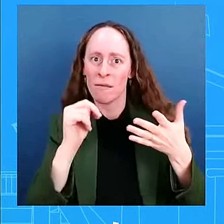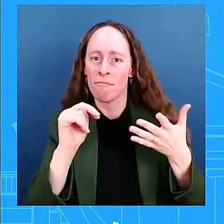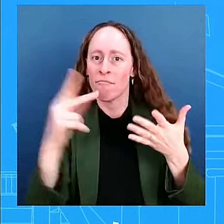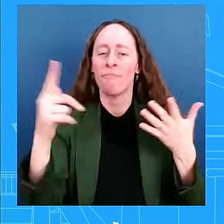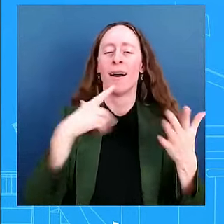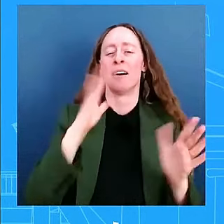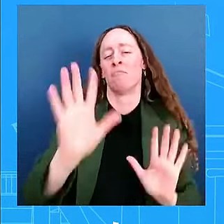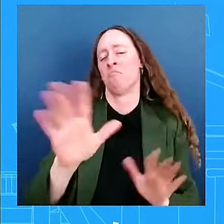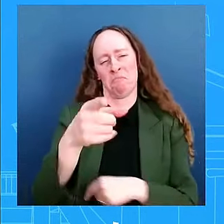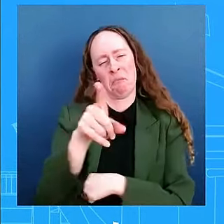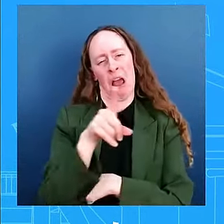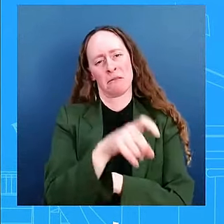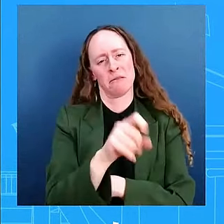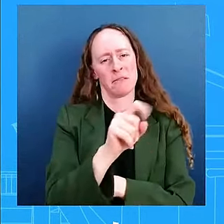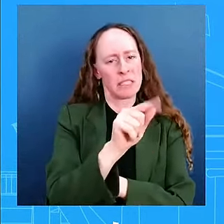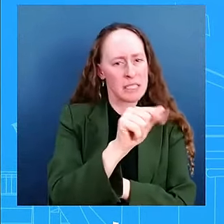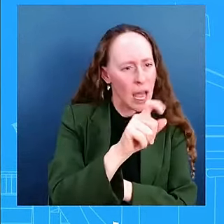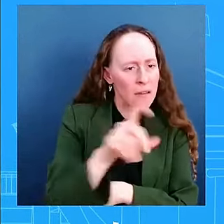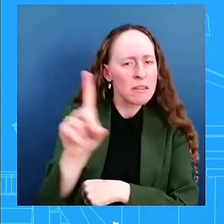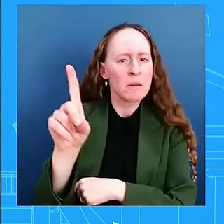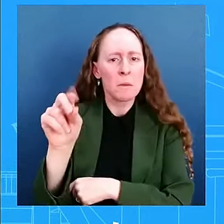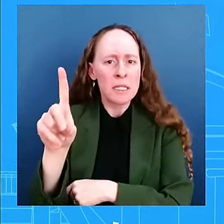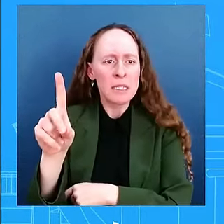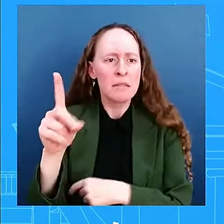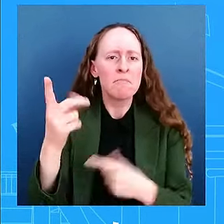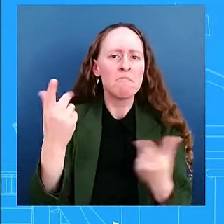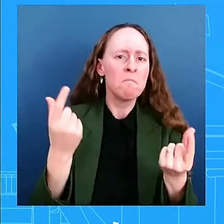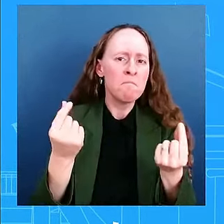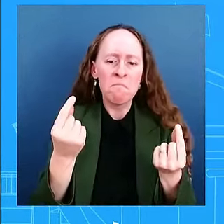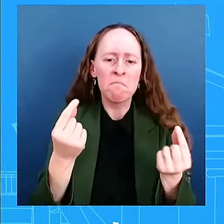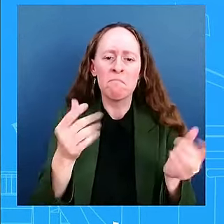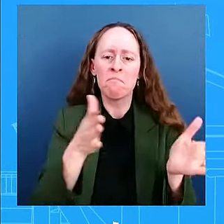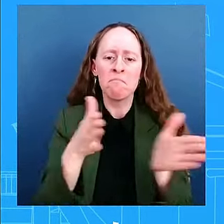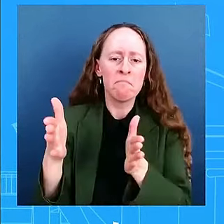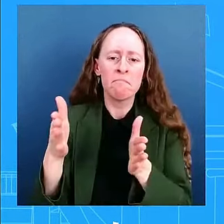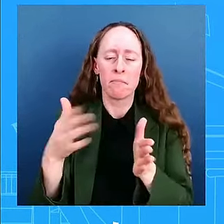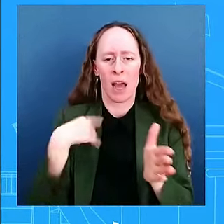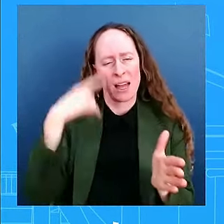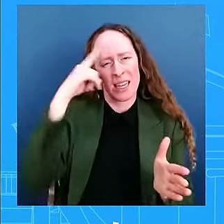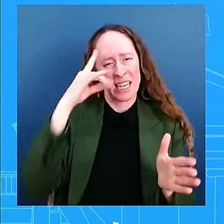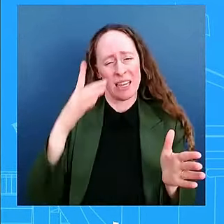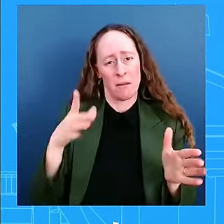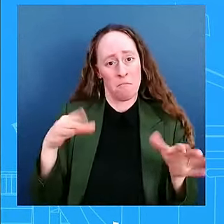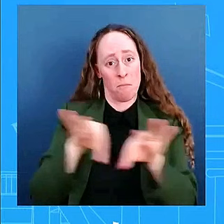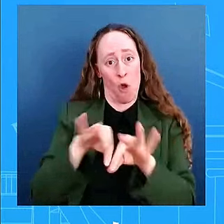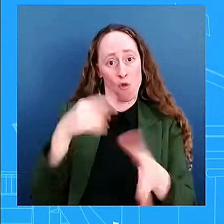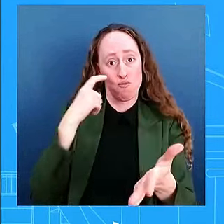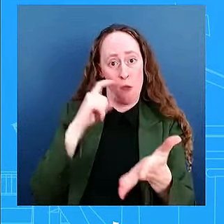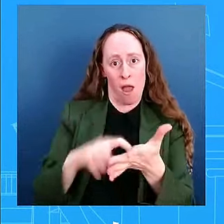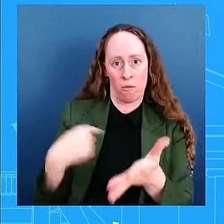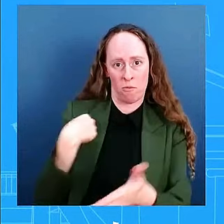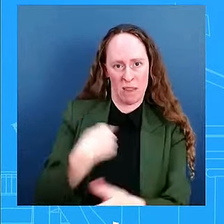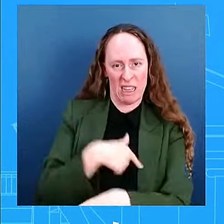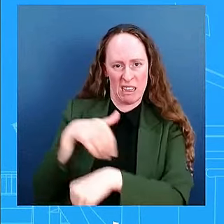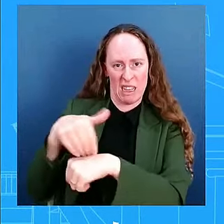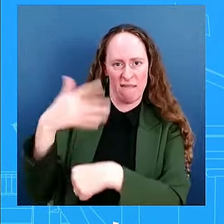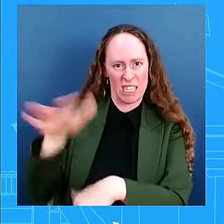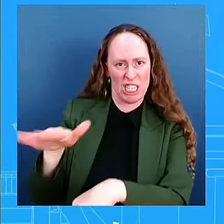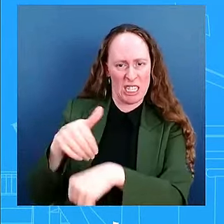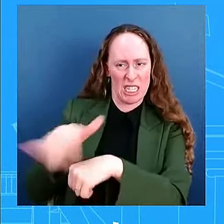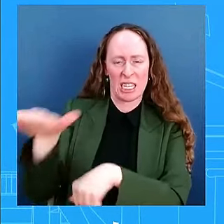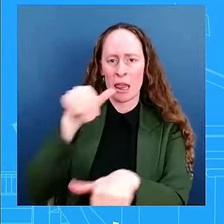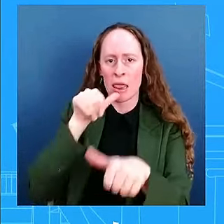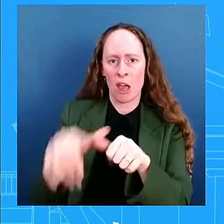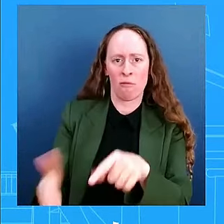think what's important is, what's important here is to not forget, we've done this before, back in April. We want, we've seen a decrease of aid,